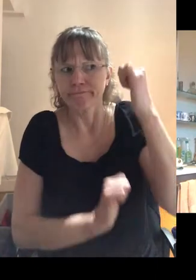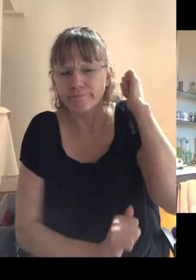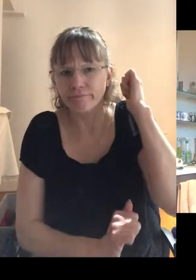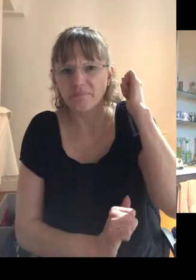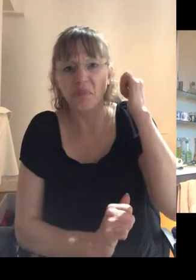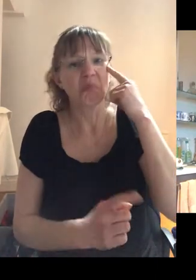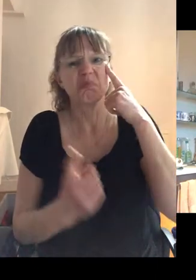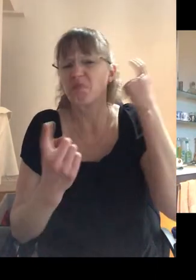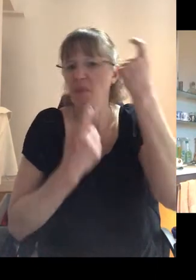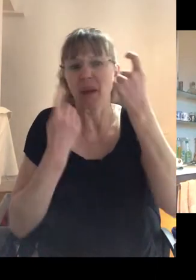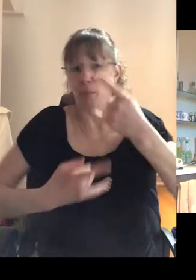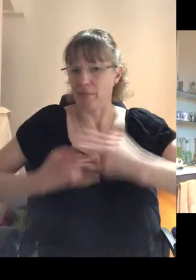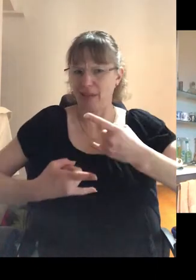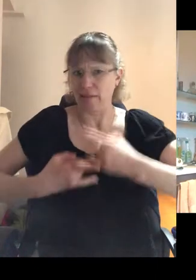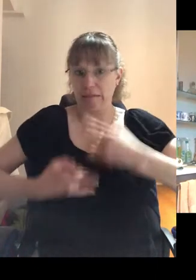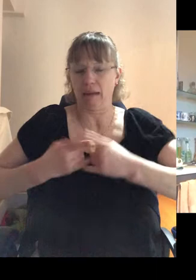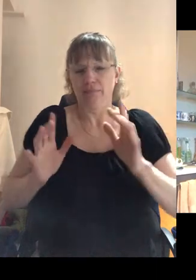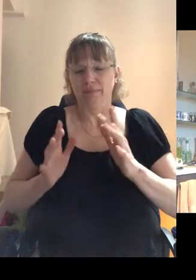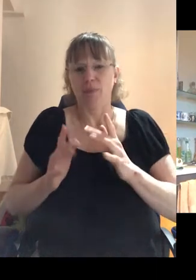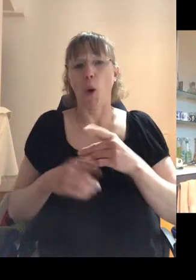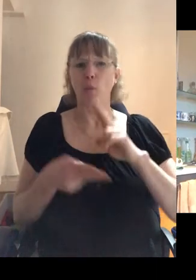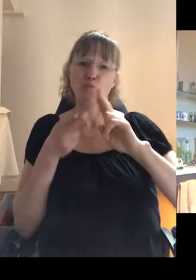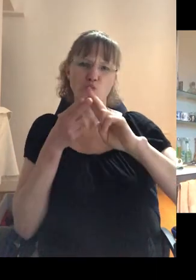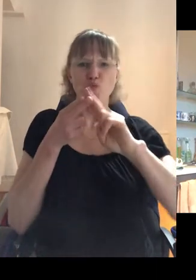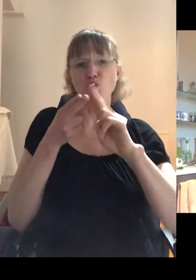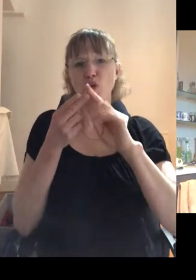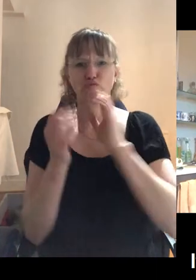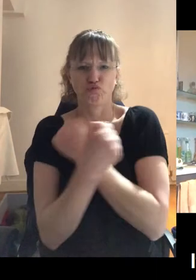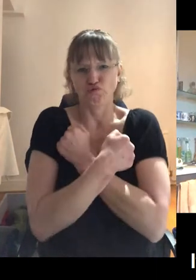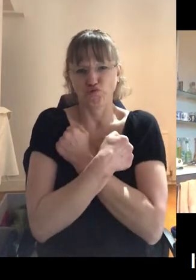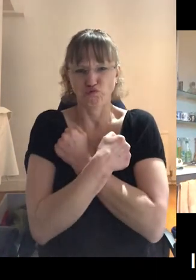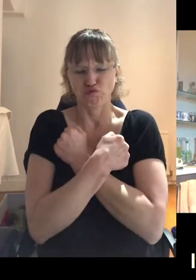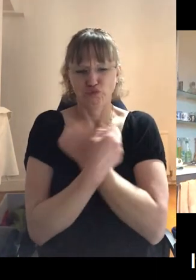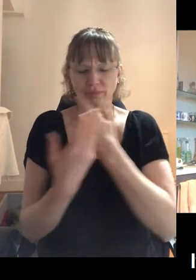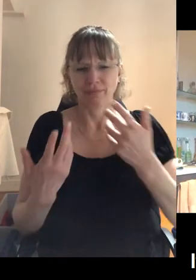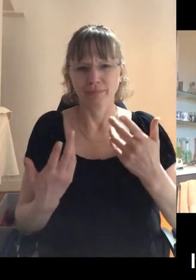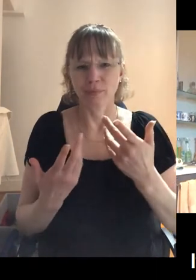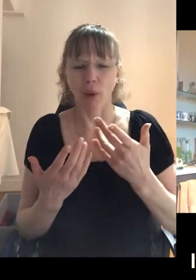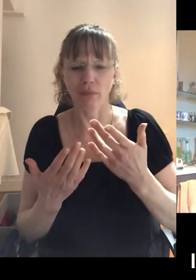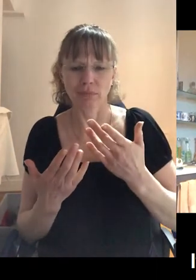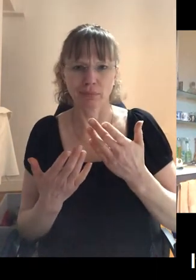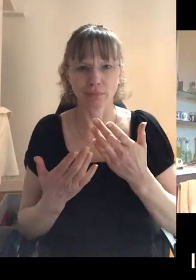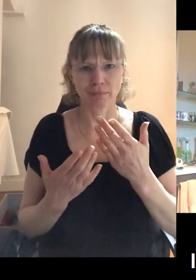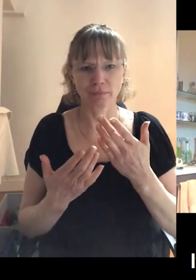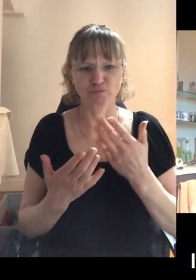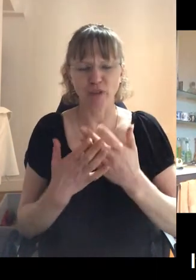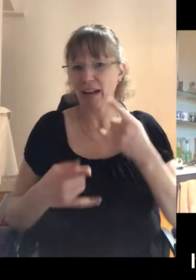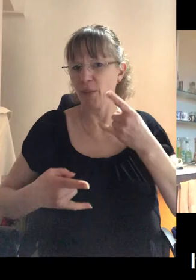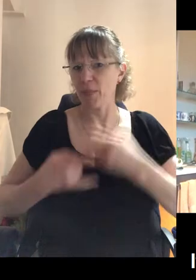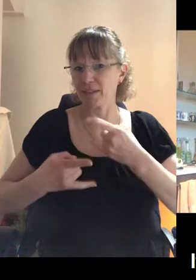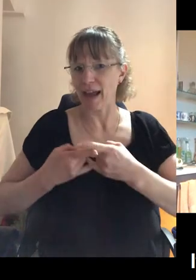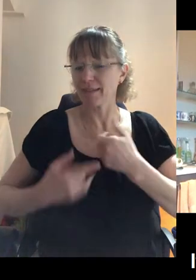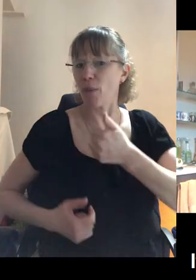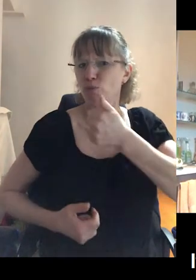necessarily even think about sex, sex. It would be having a kiss and a cuddle and, you know, it wasn't, it wasn't the, the, the sex that I